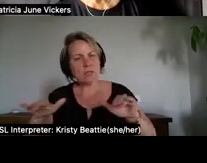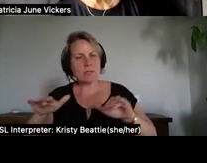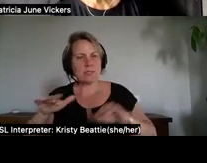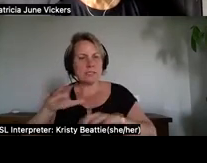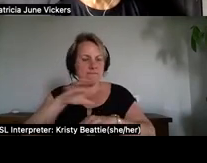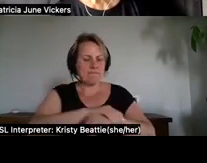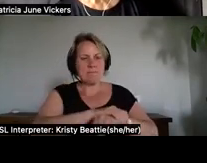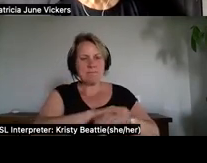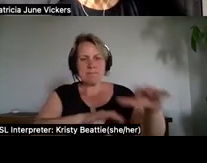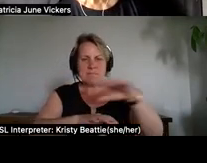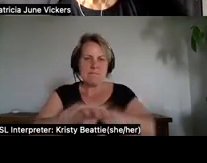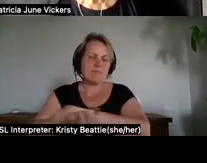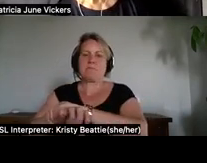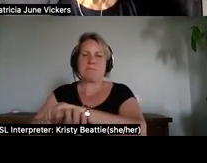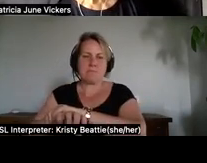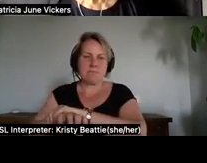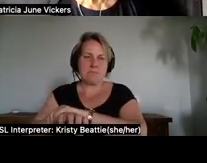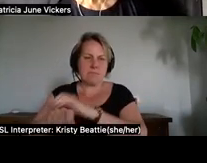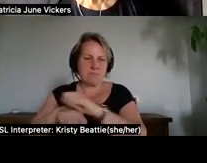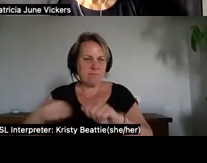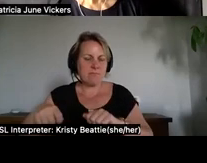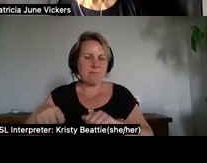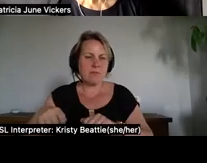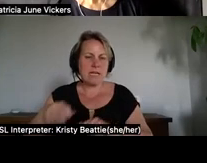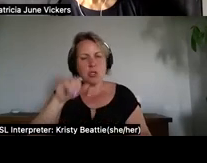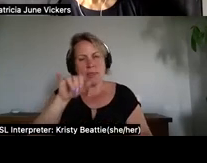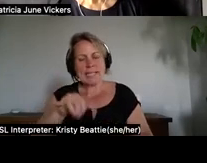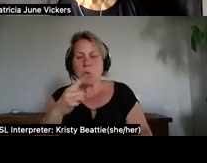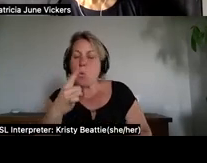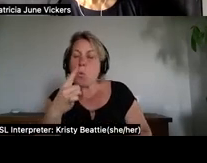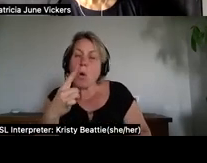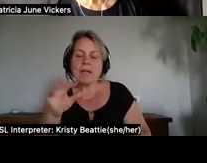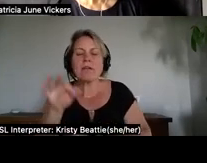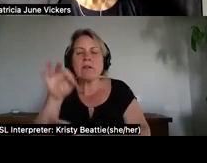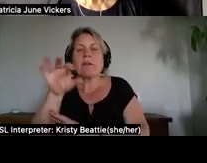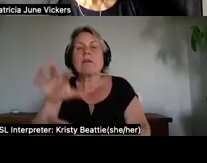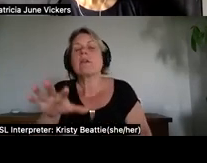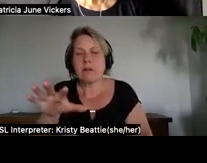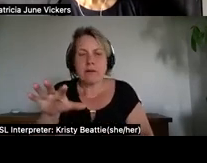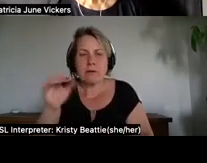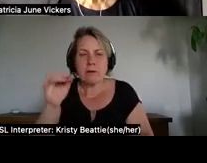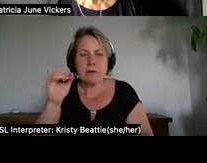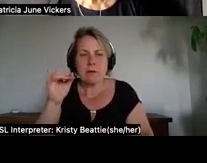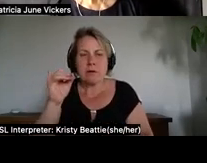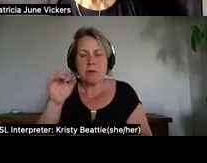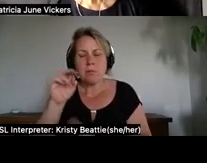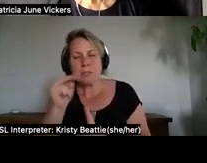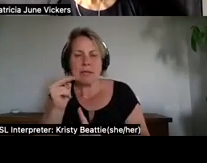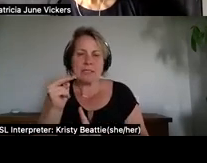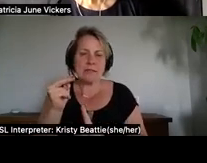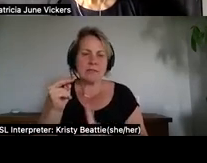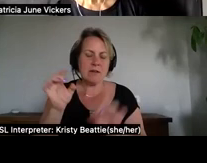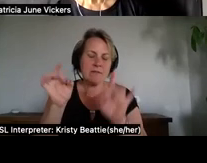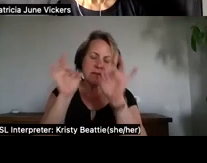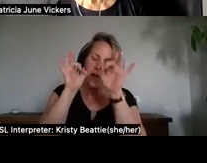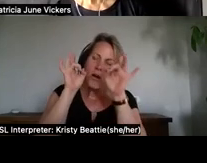so that's one tiny glimpse into the horrors and what it must have